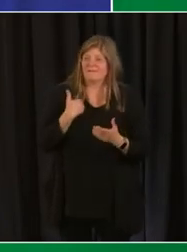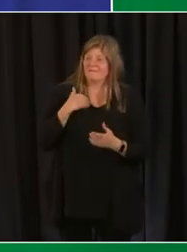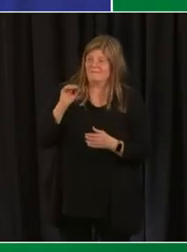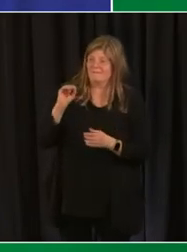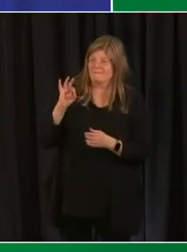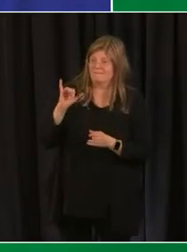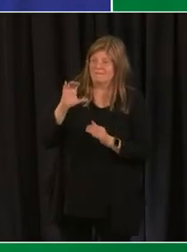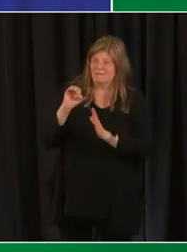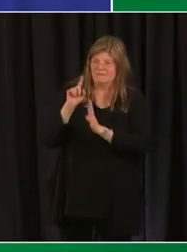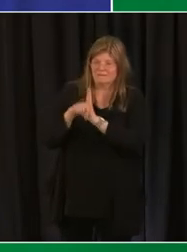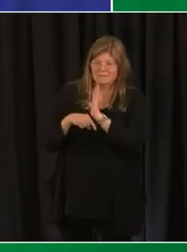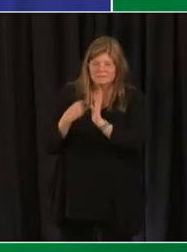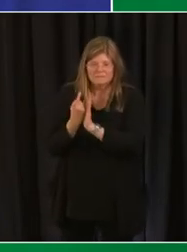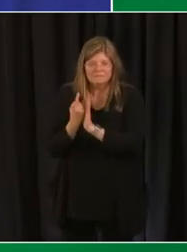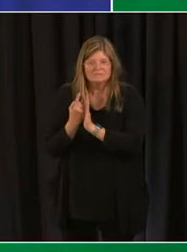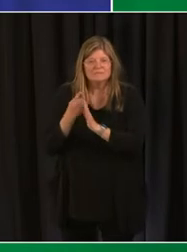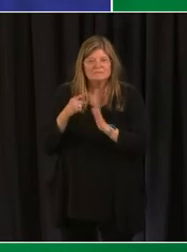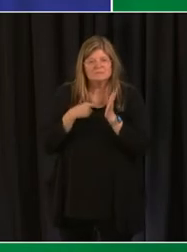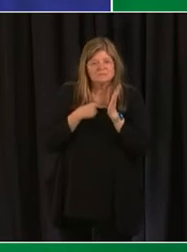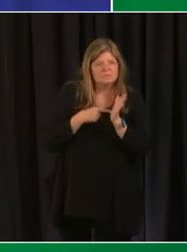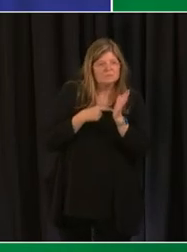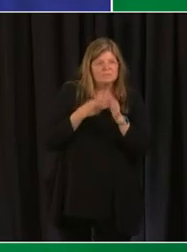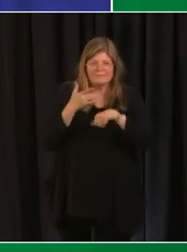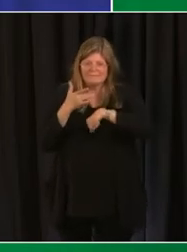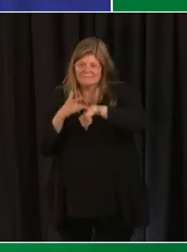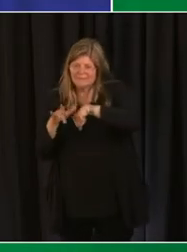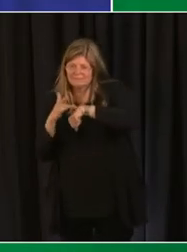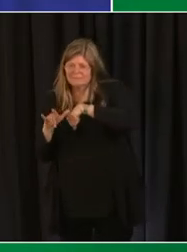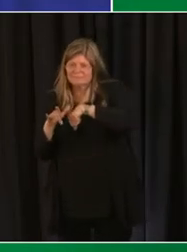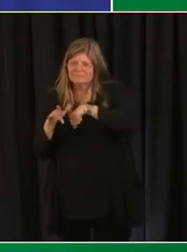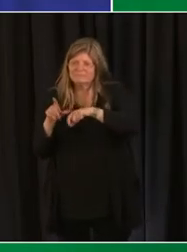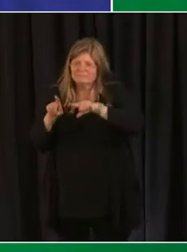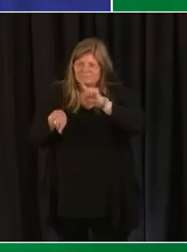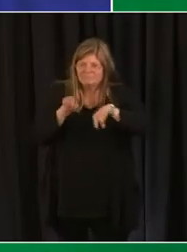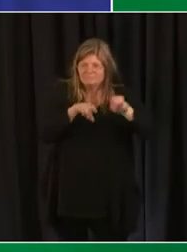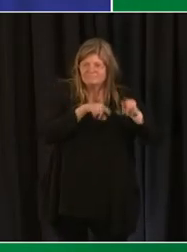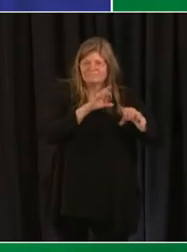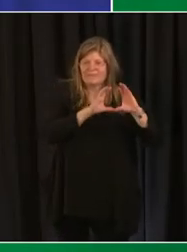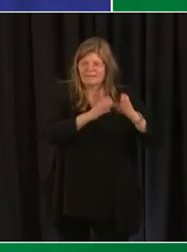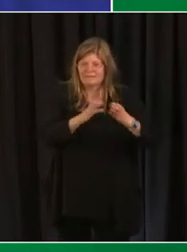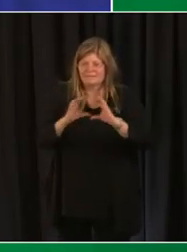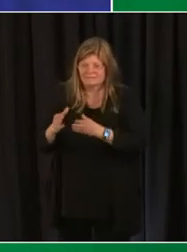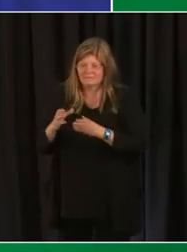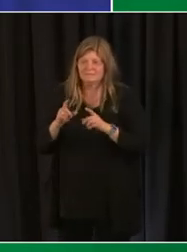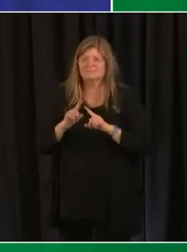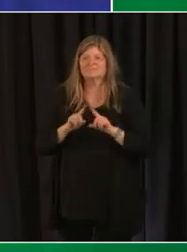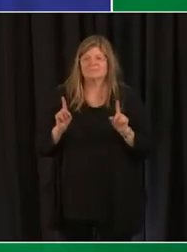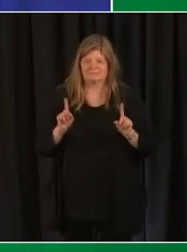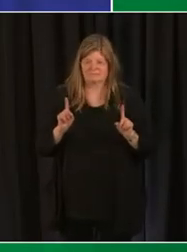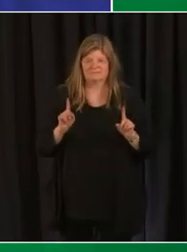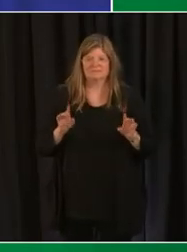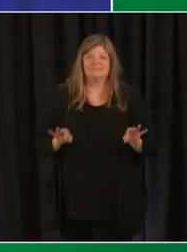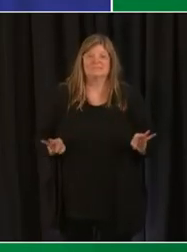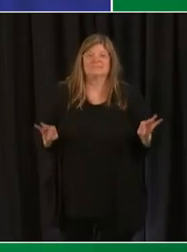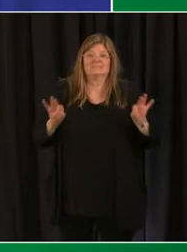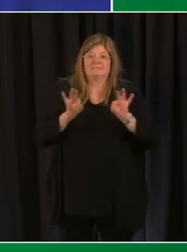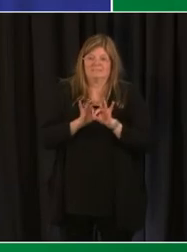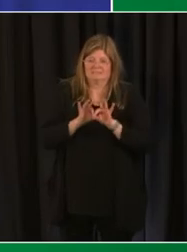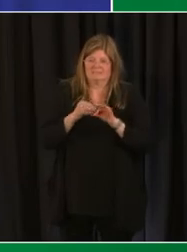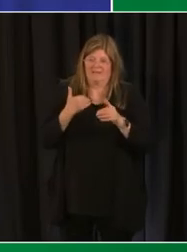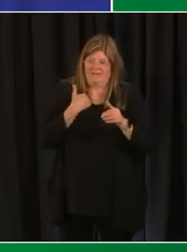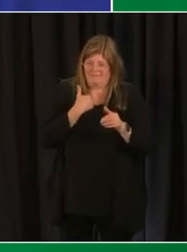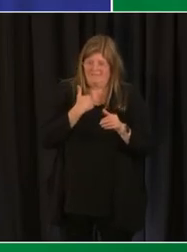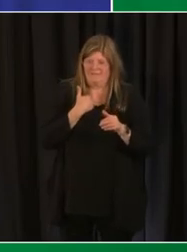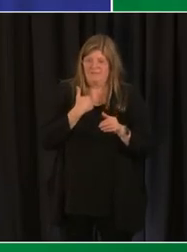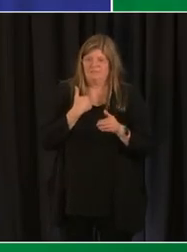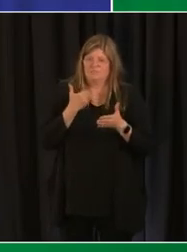so these are some examples of what may be available within the different courses but as i said it's important to kind of